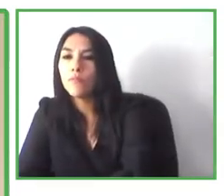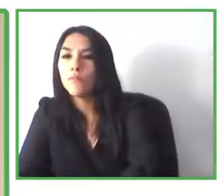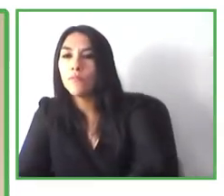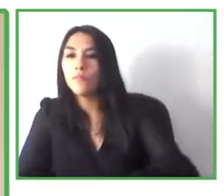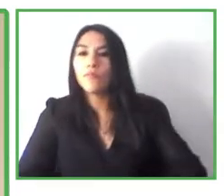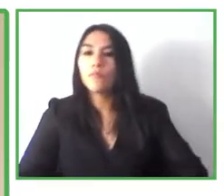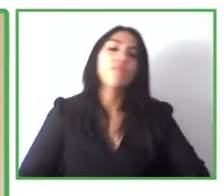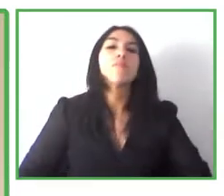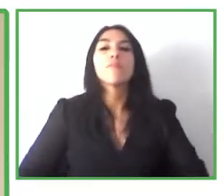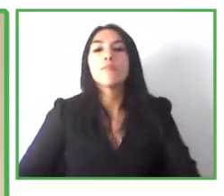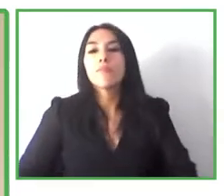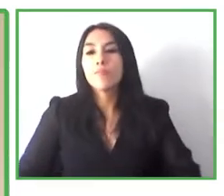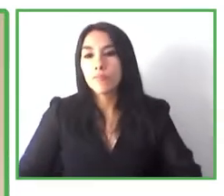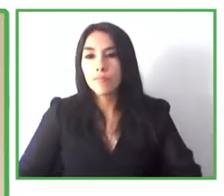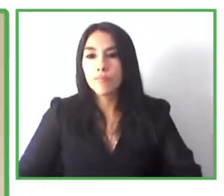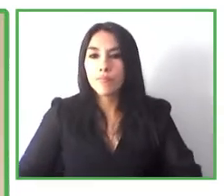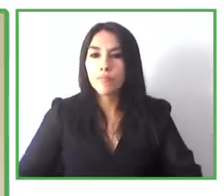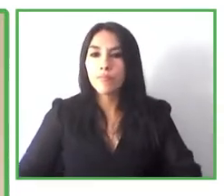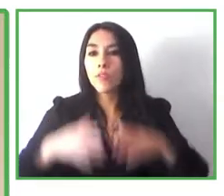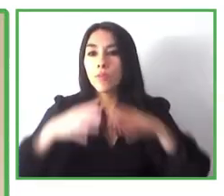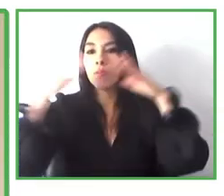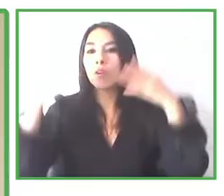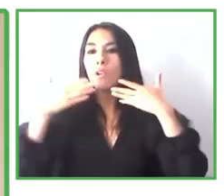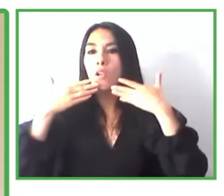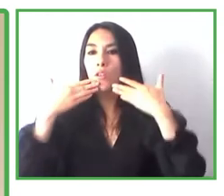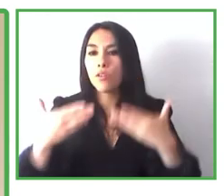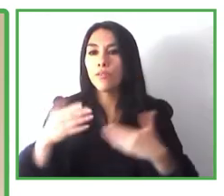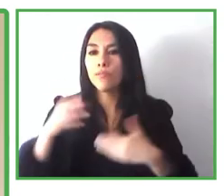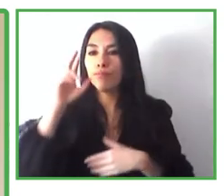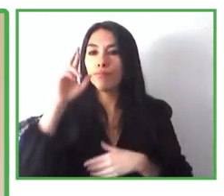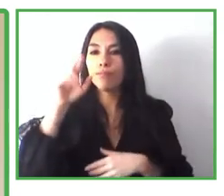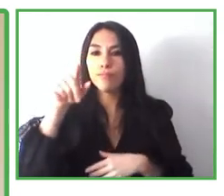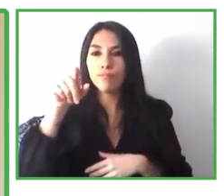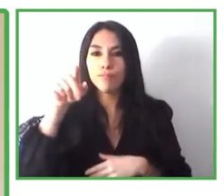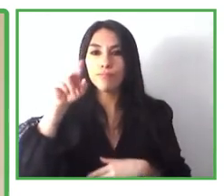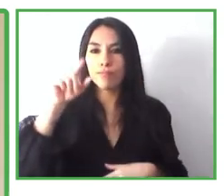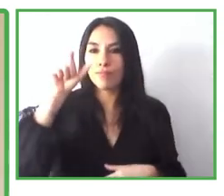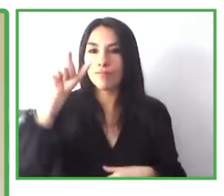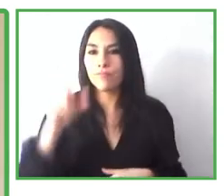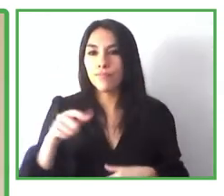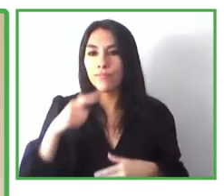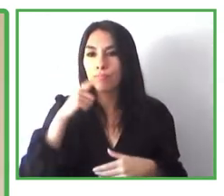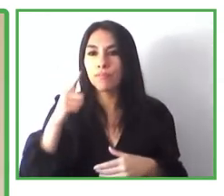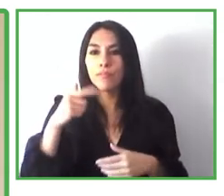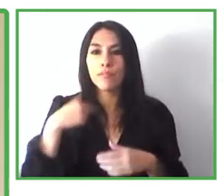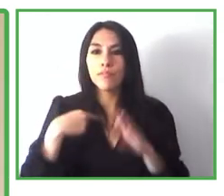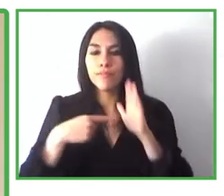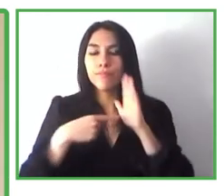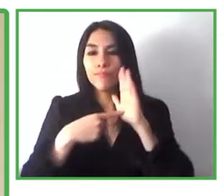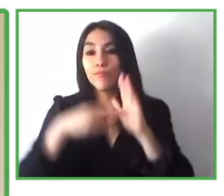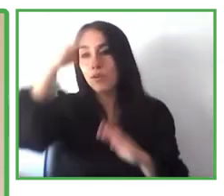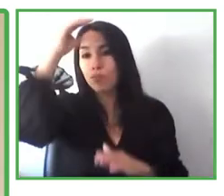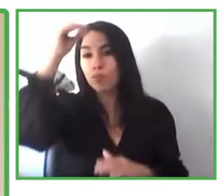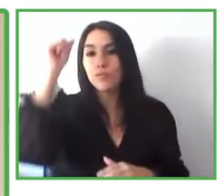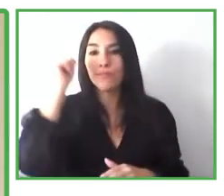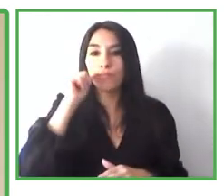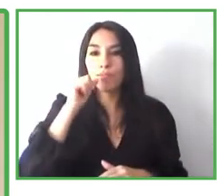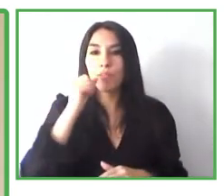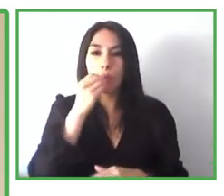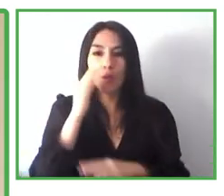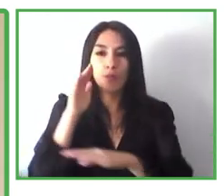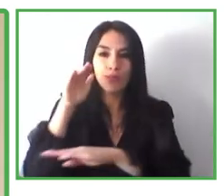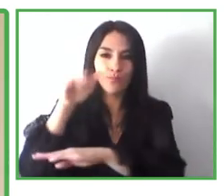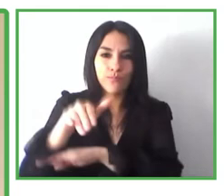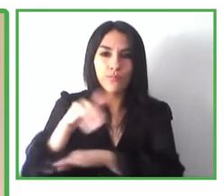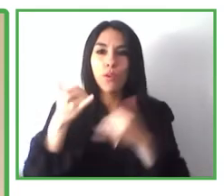Thank you so much, Ricardo, good morning and good afternoon from Spain. First of all, I want to thank